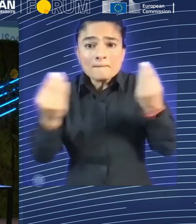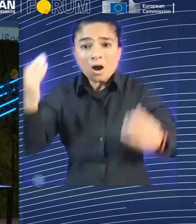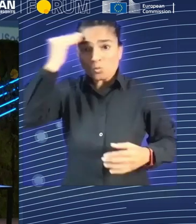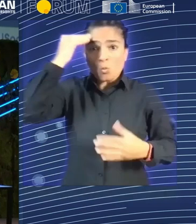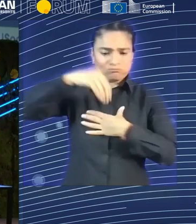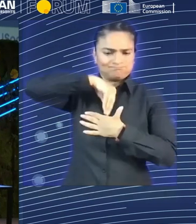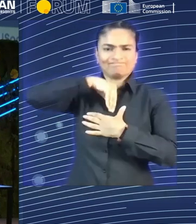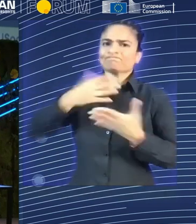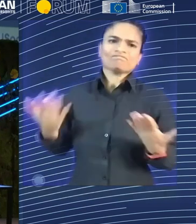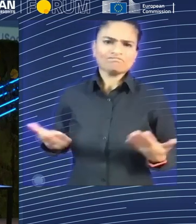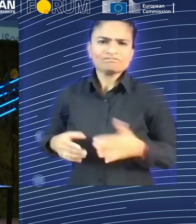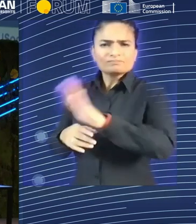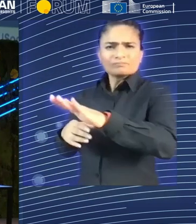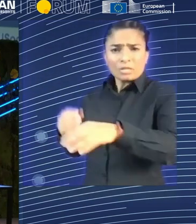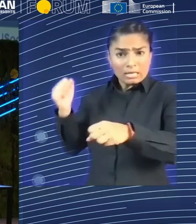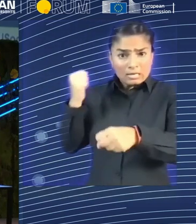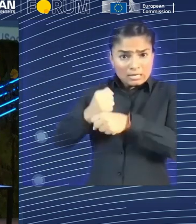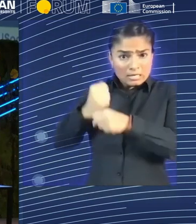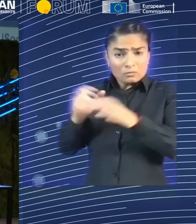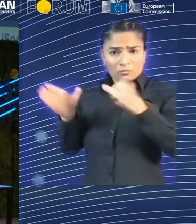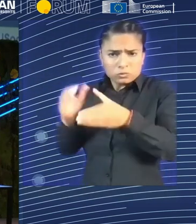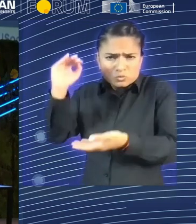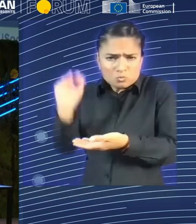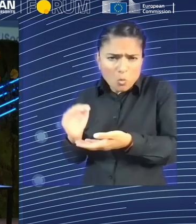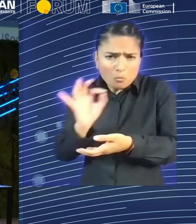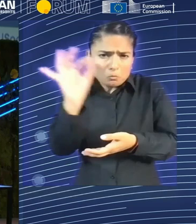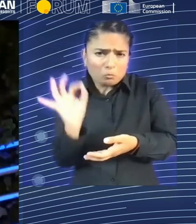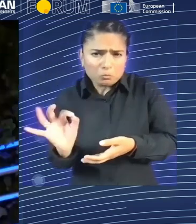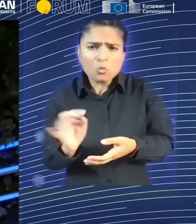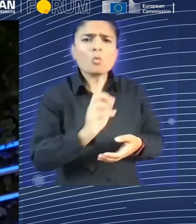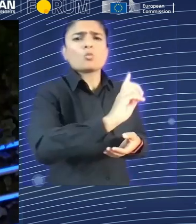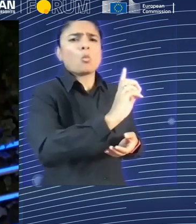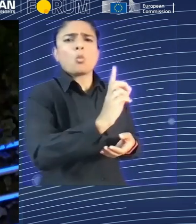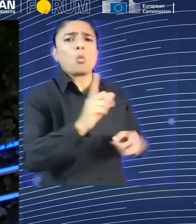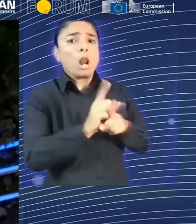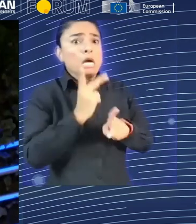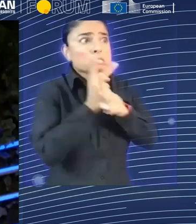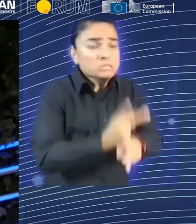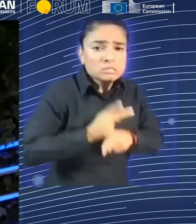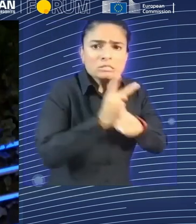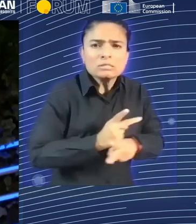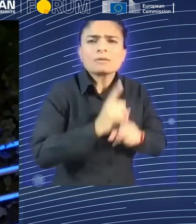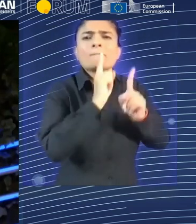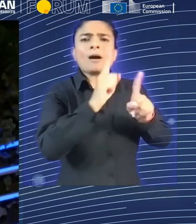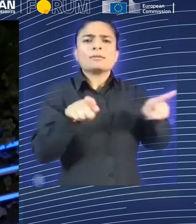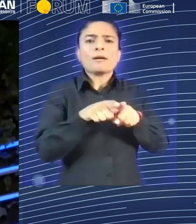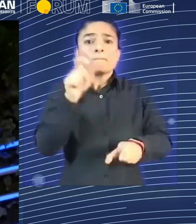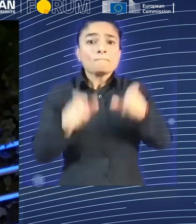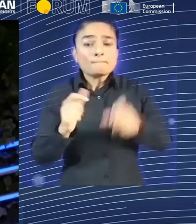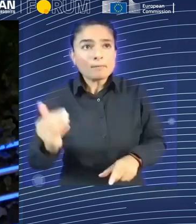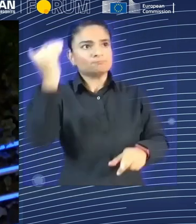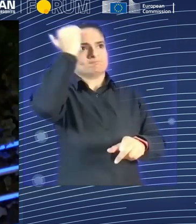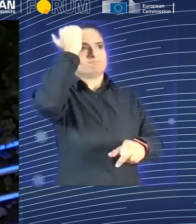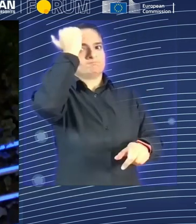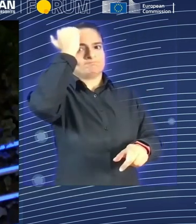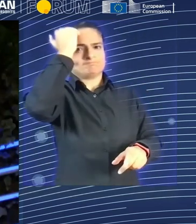it's more evident with small businesses? Yeah, for sure, for sure. Because they don't have the departments who may be looking into this. If